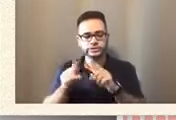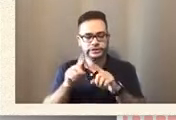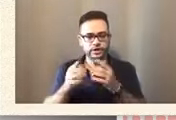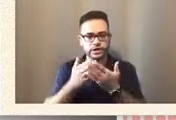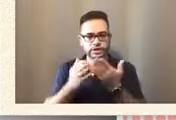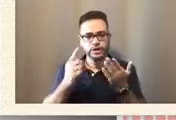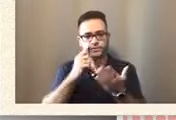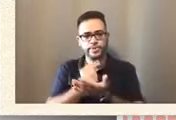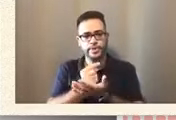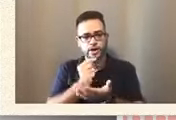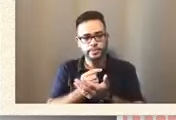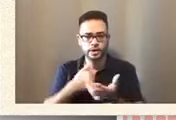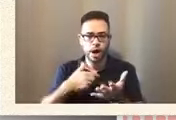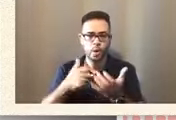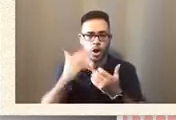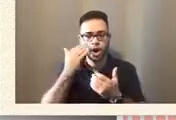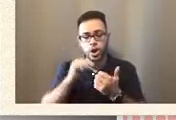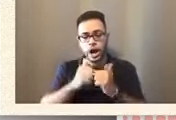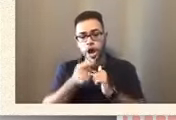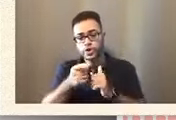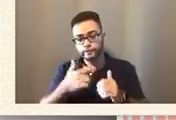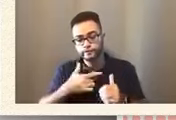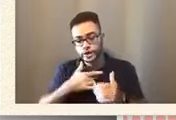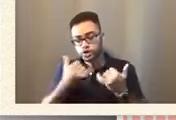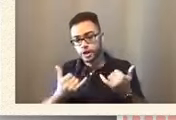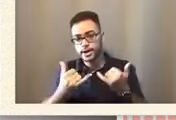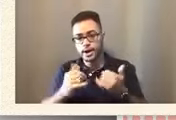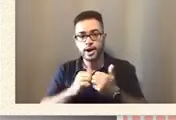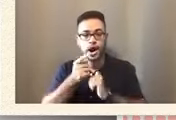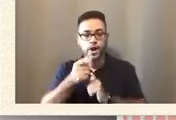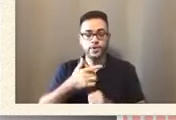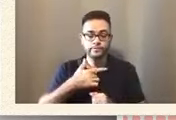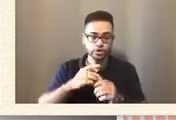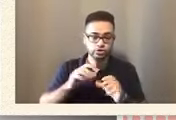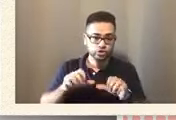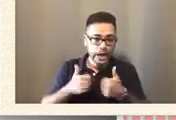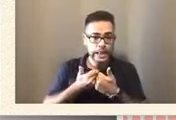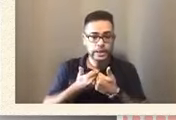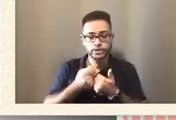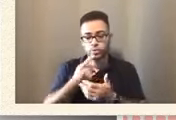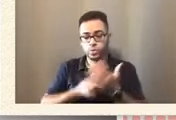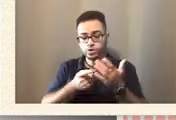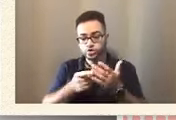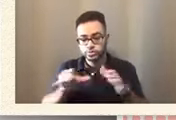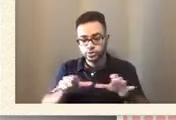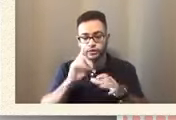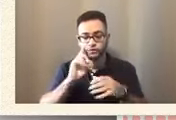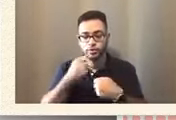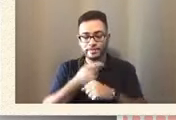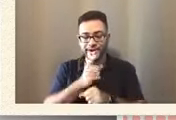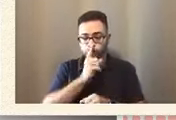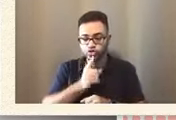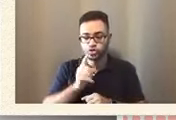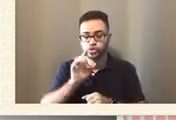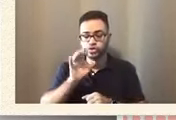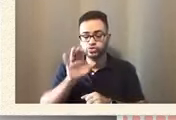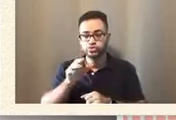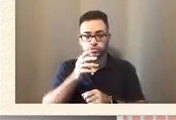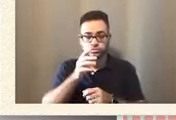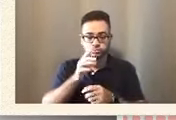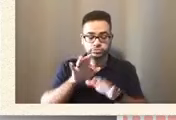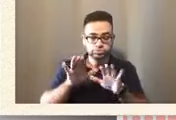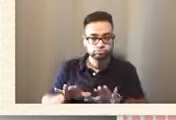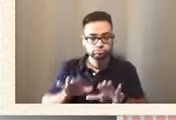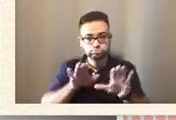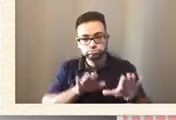you're feeling right now. How have you been challenged? What have you been doing to ensure that you're keeping calm and your family is